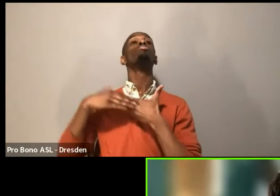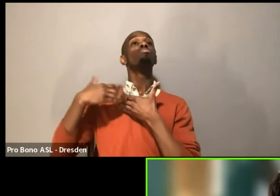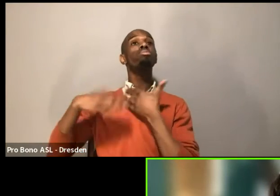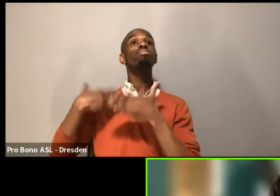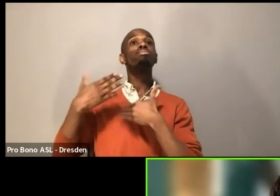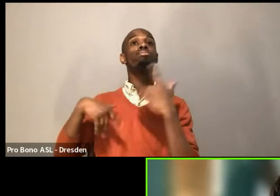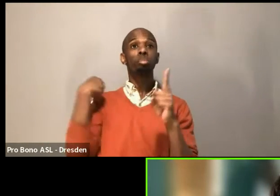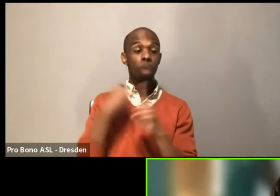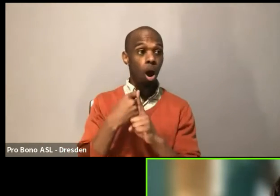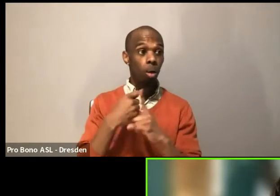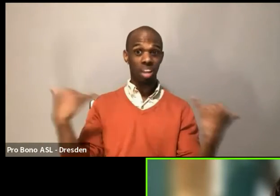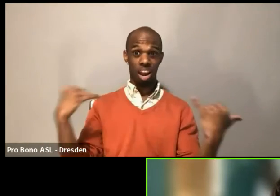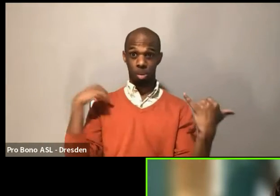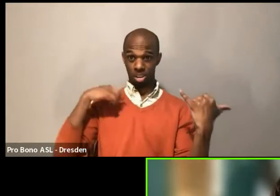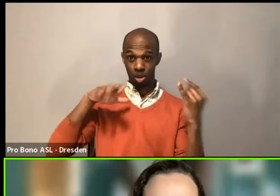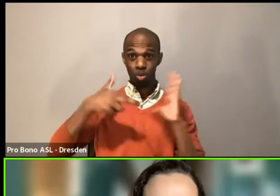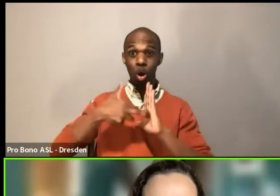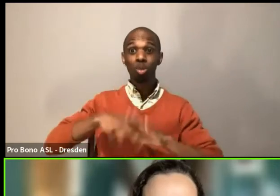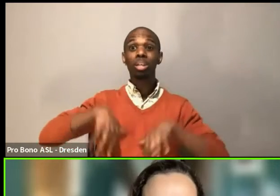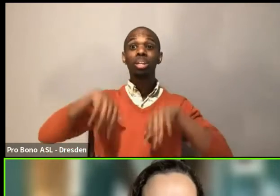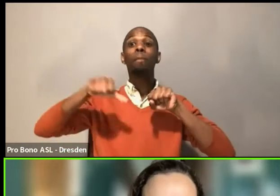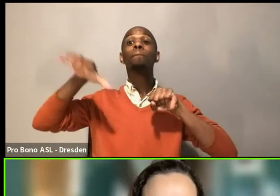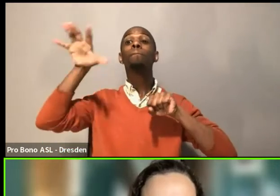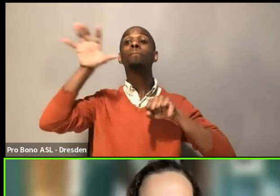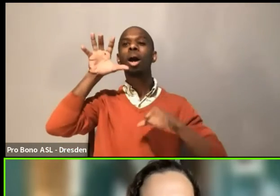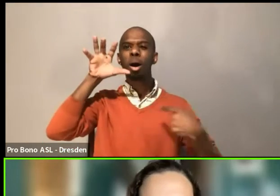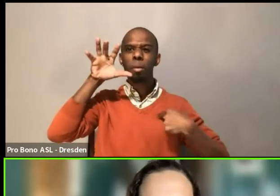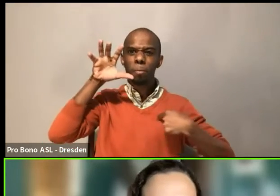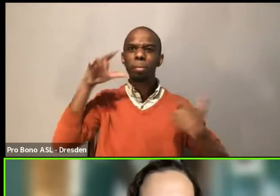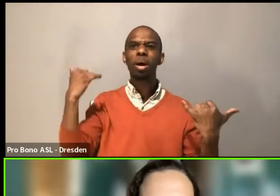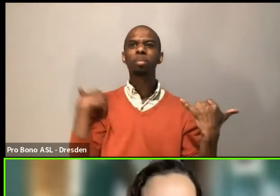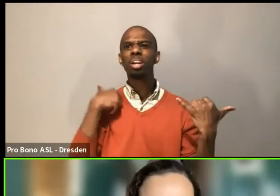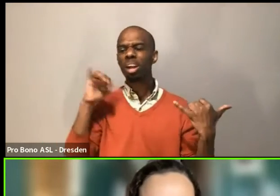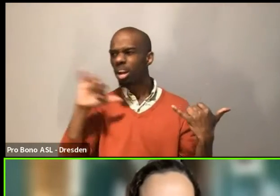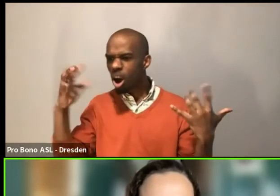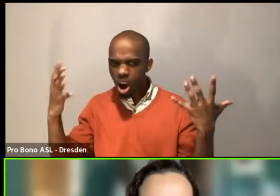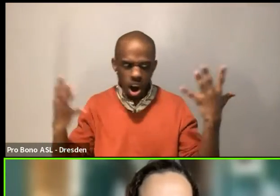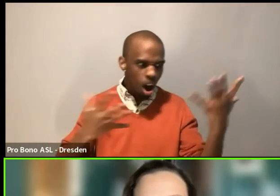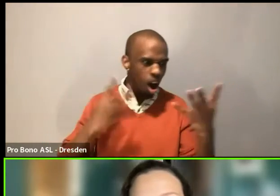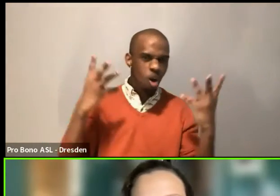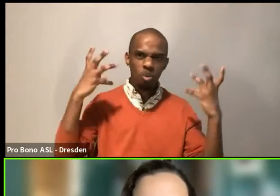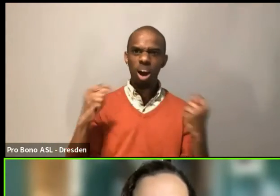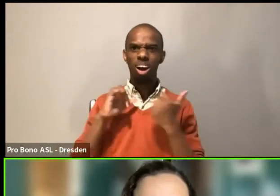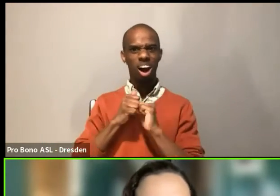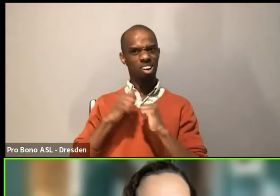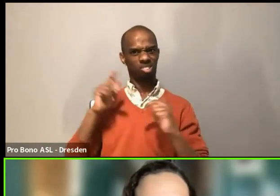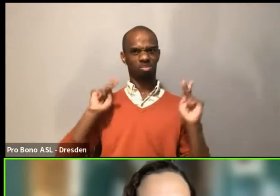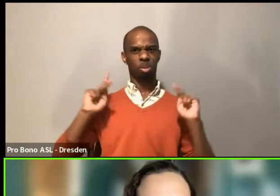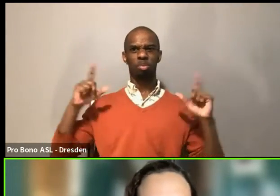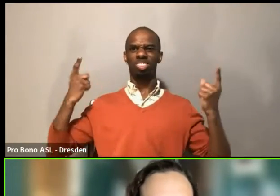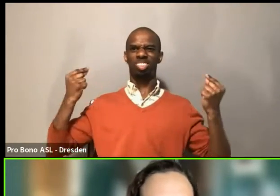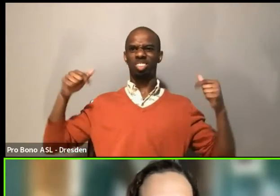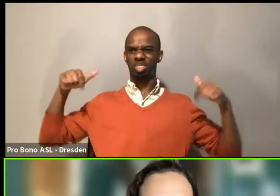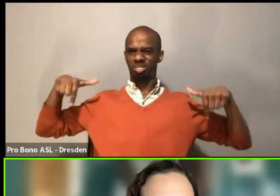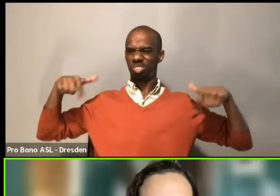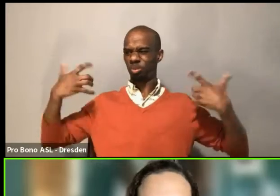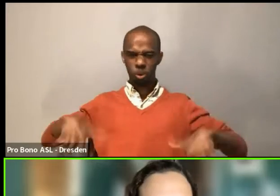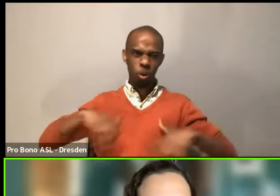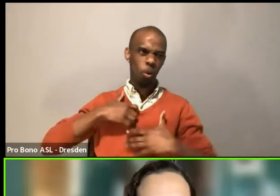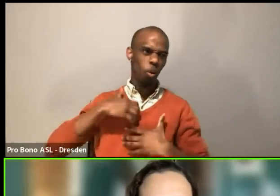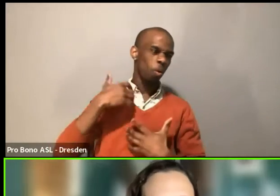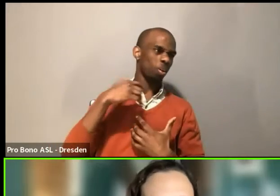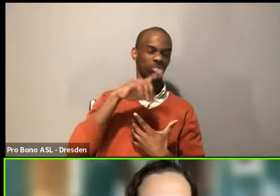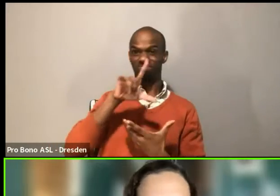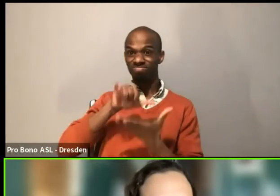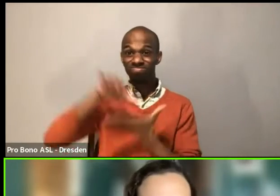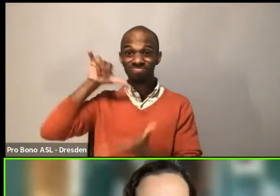like, what, how do people do this? Like, this is nearly impossible. And this is me having a job, a